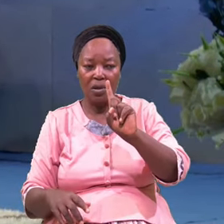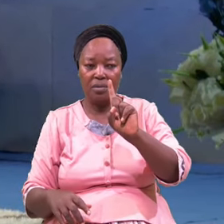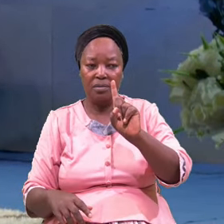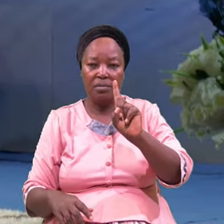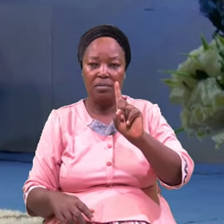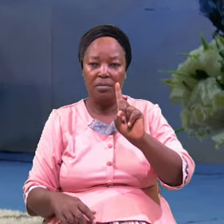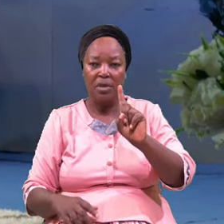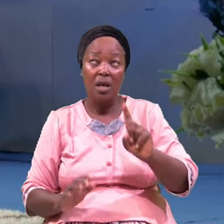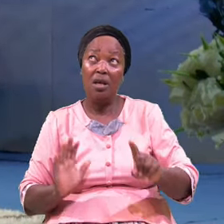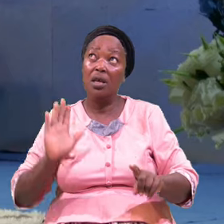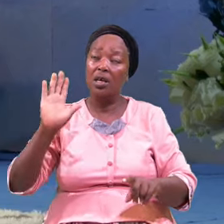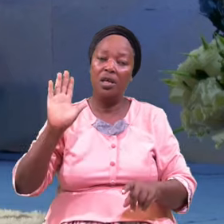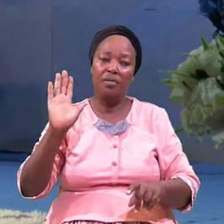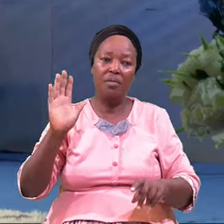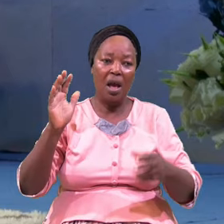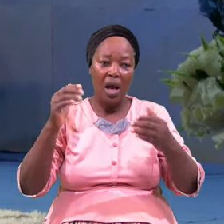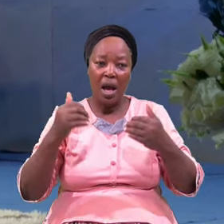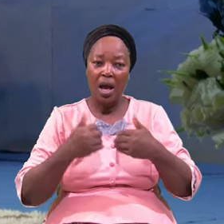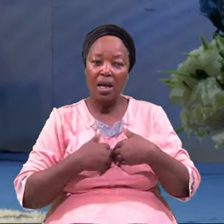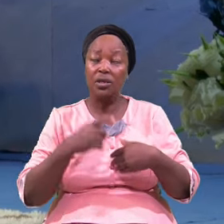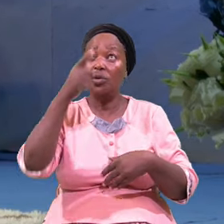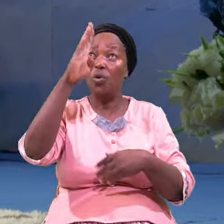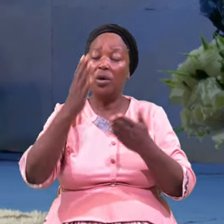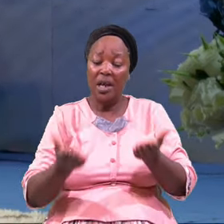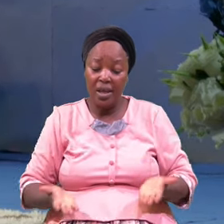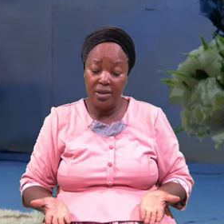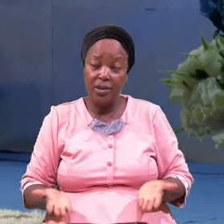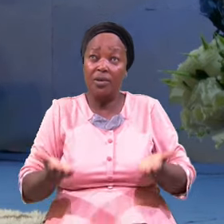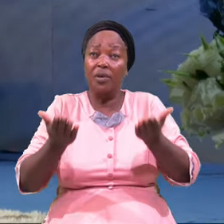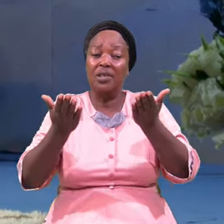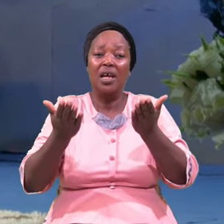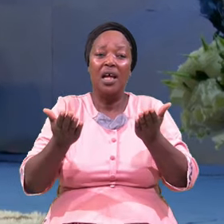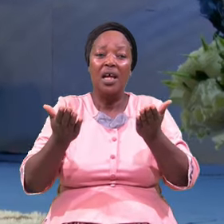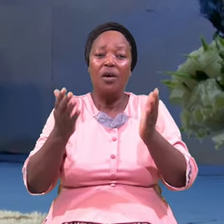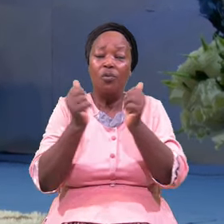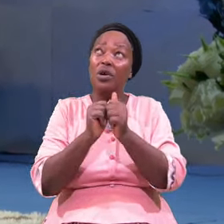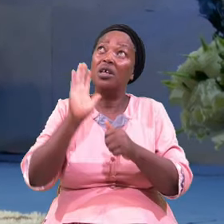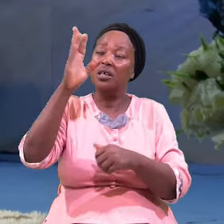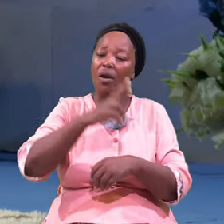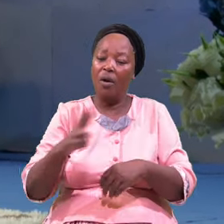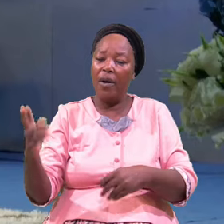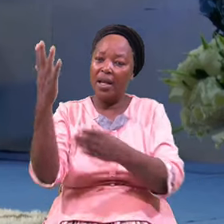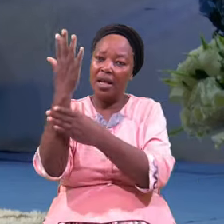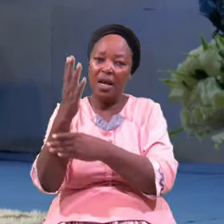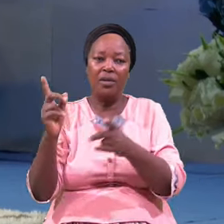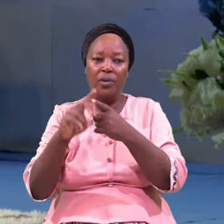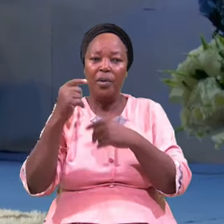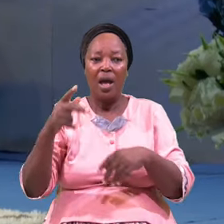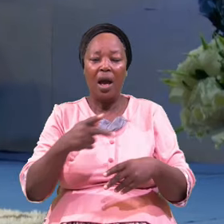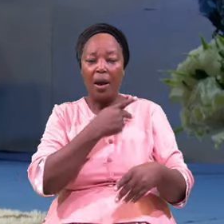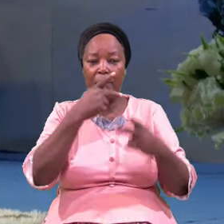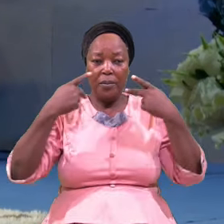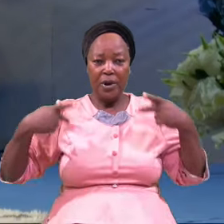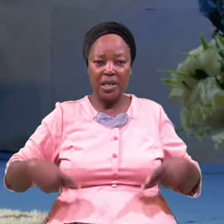Him As God Exalted With His Right Hand To Be A Priest And A Savior